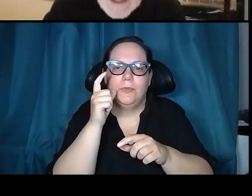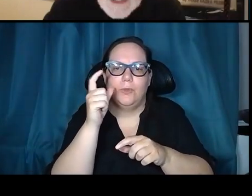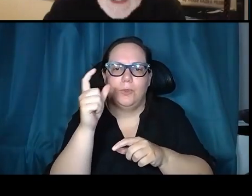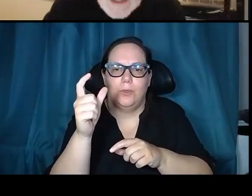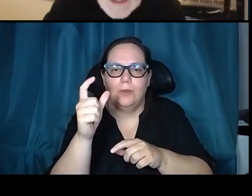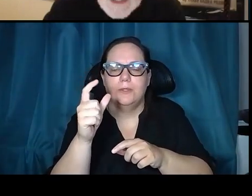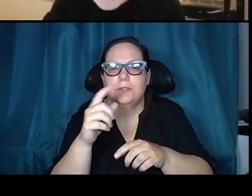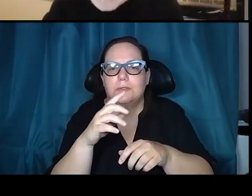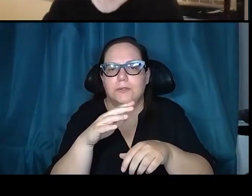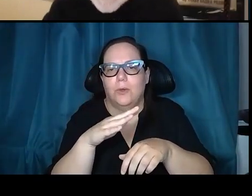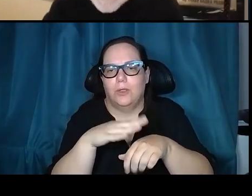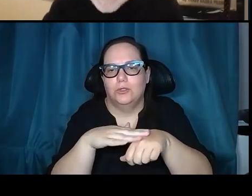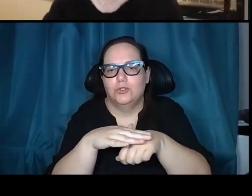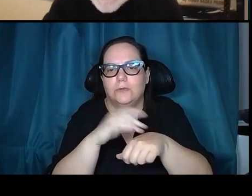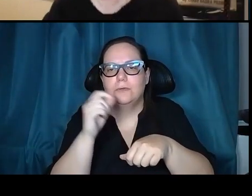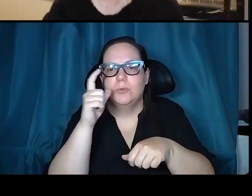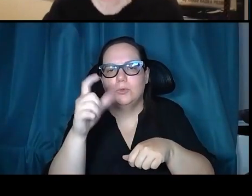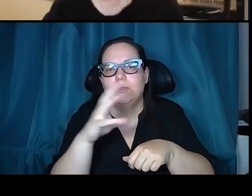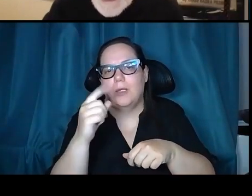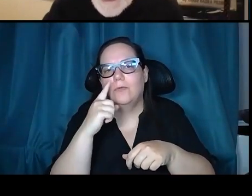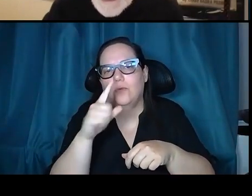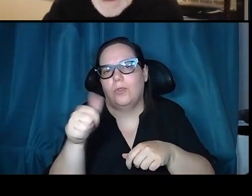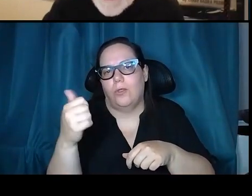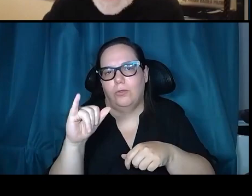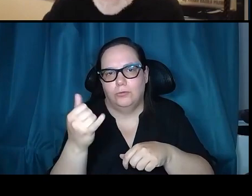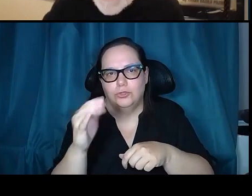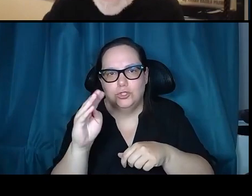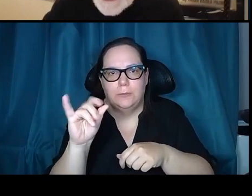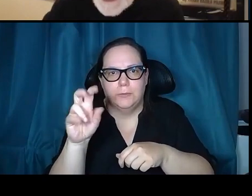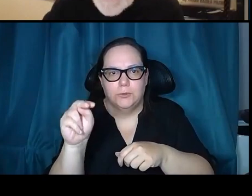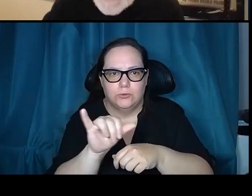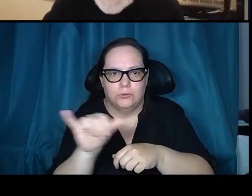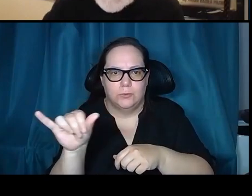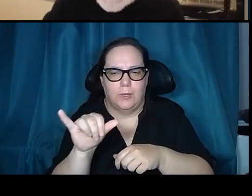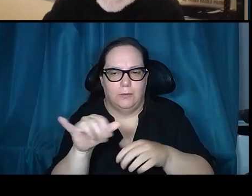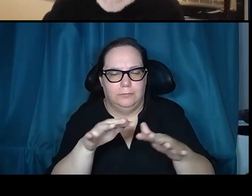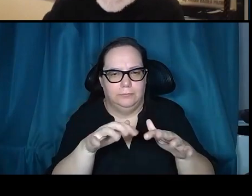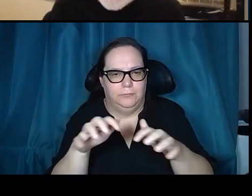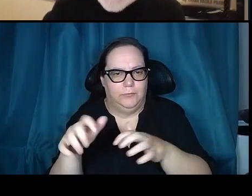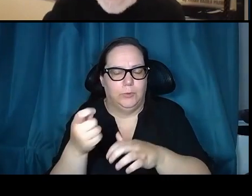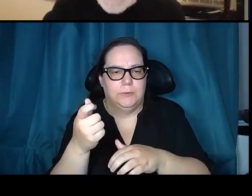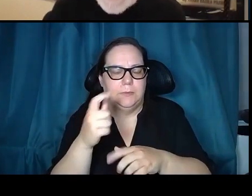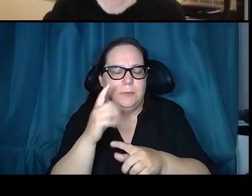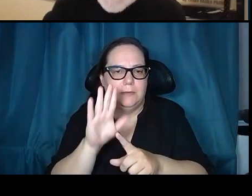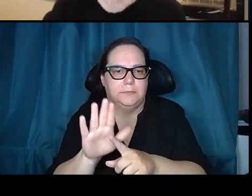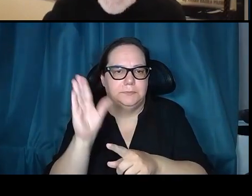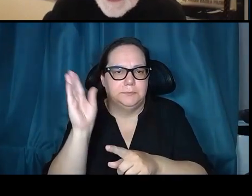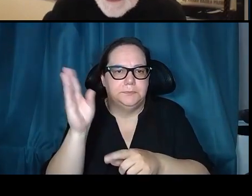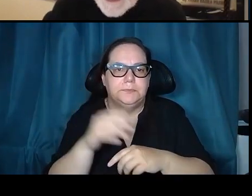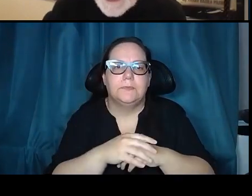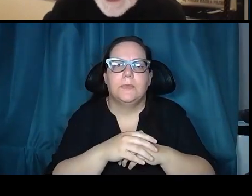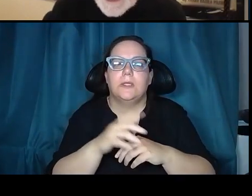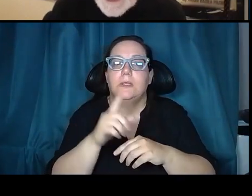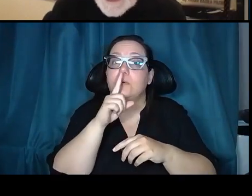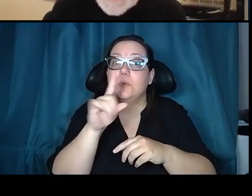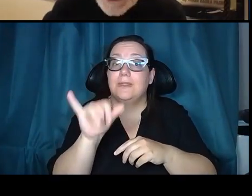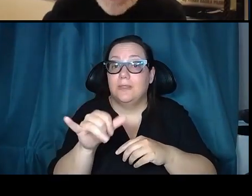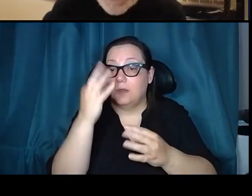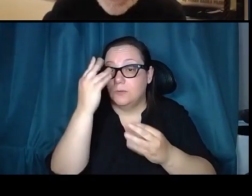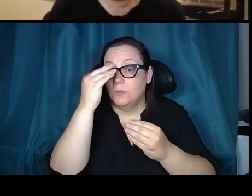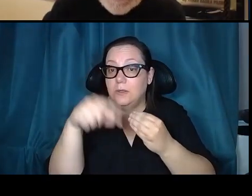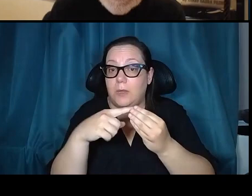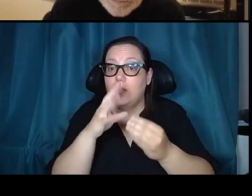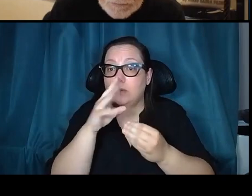the other J missions as well. And this is what we need to think about when we're talking about Artemis II. We need